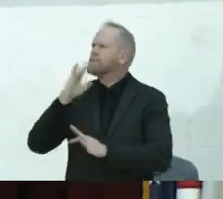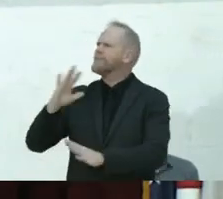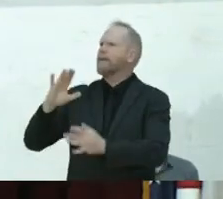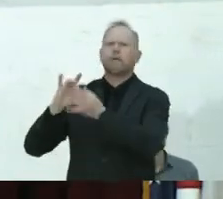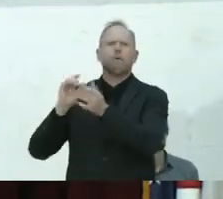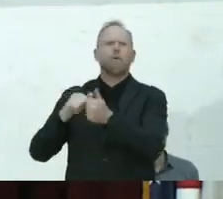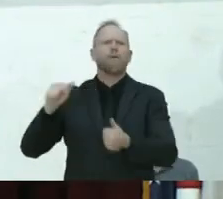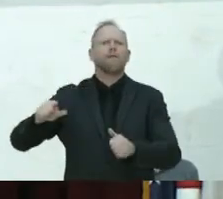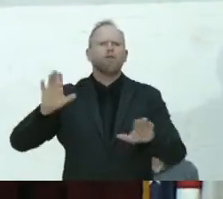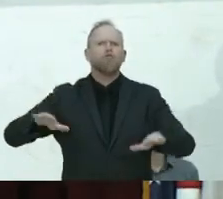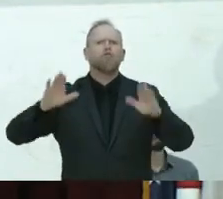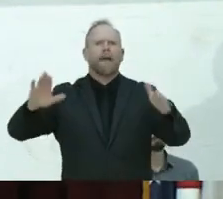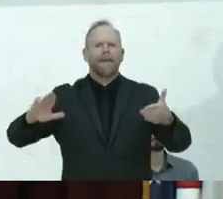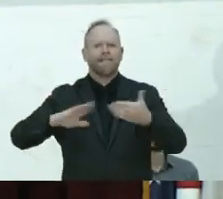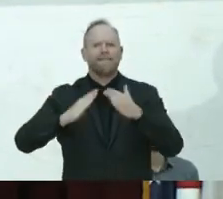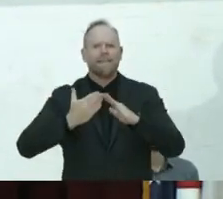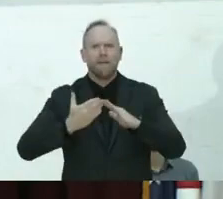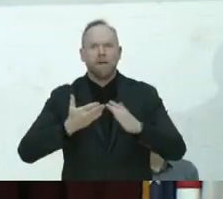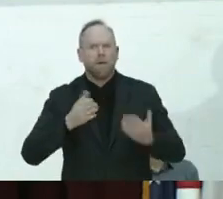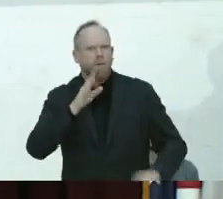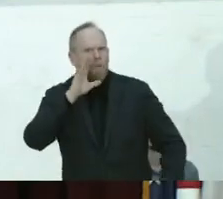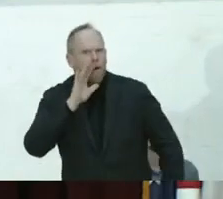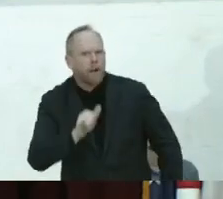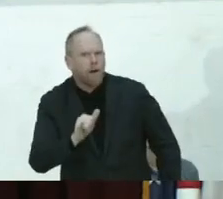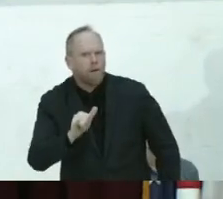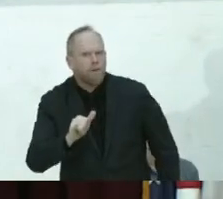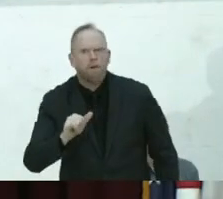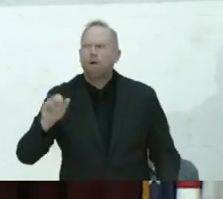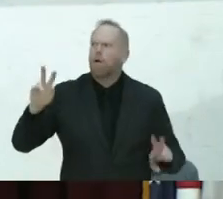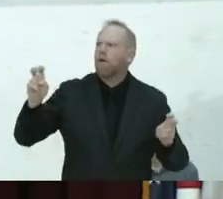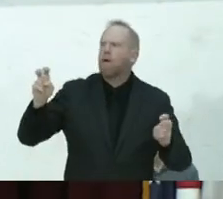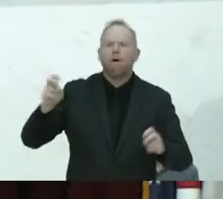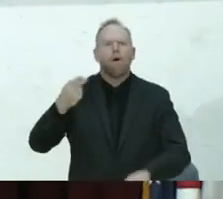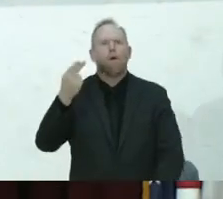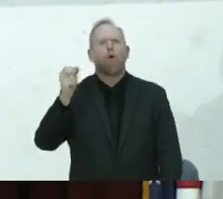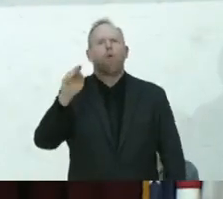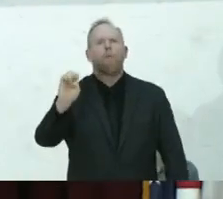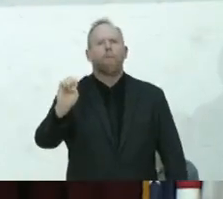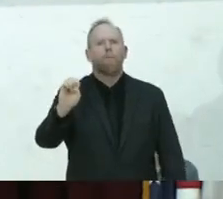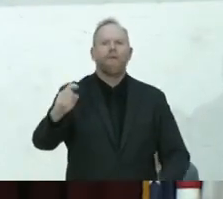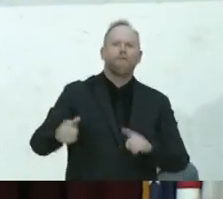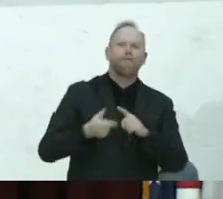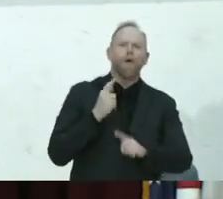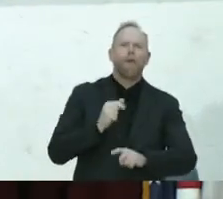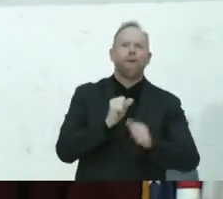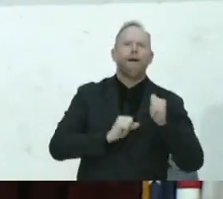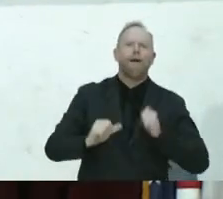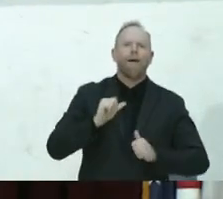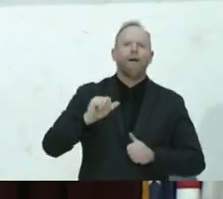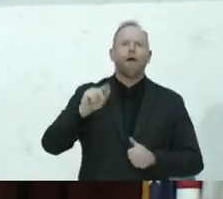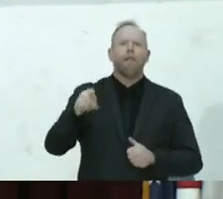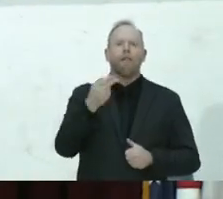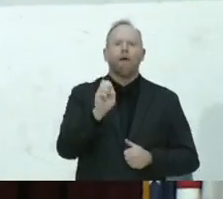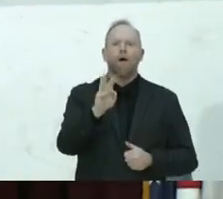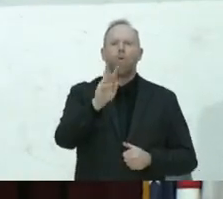what better than the song Home from the West? Like you already said, this is our great city, right, Ms. Malia? So let's do it.